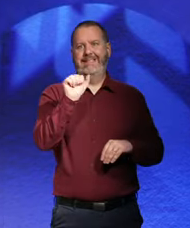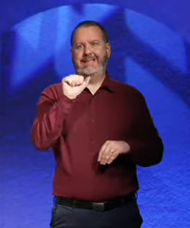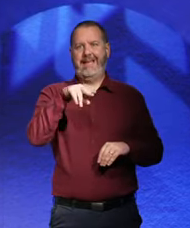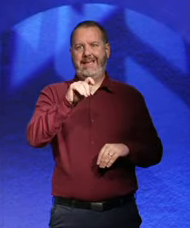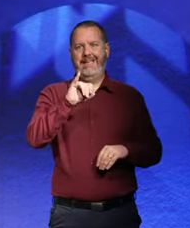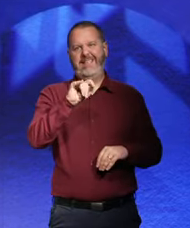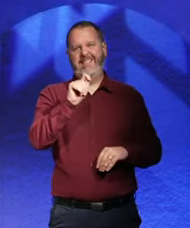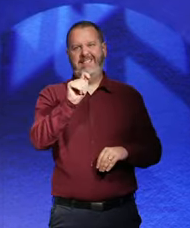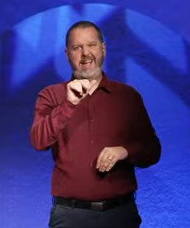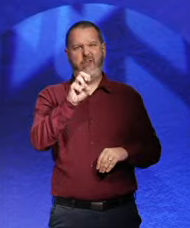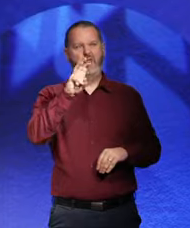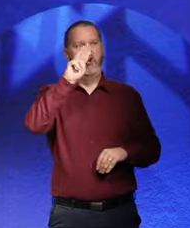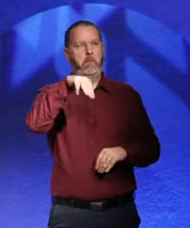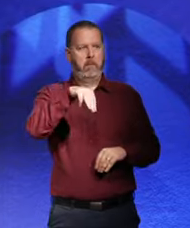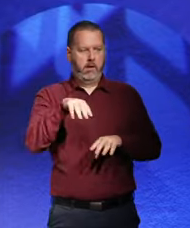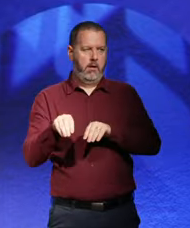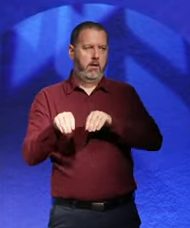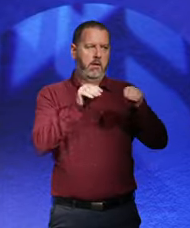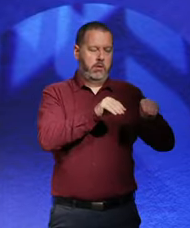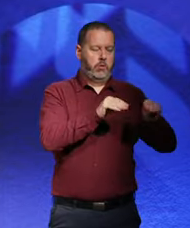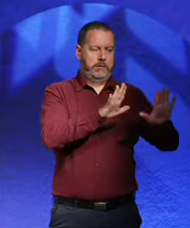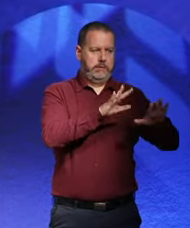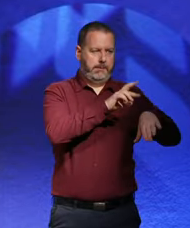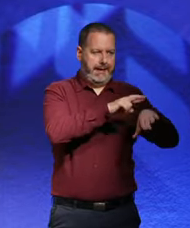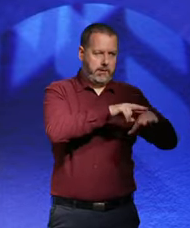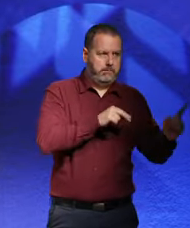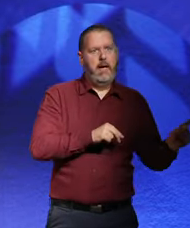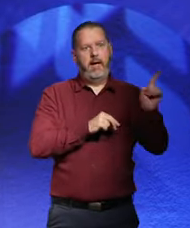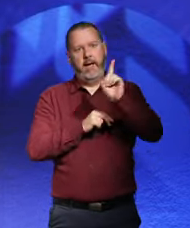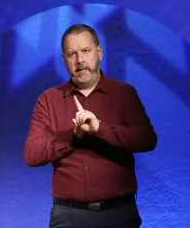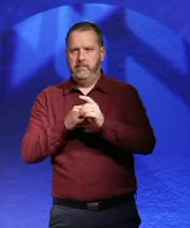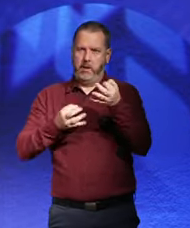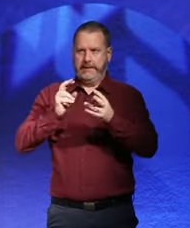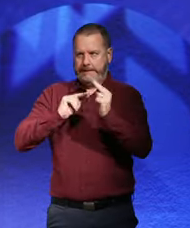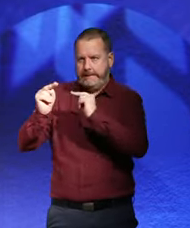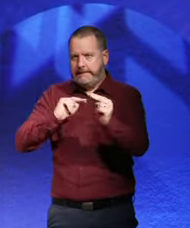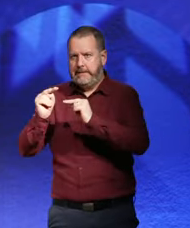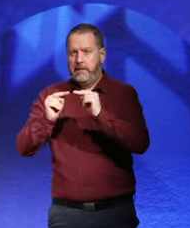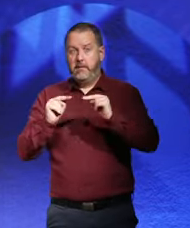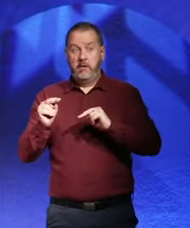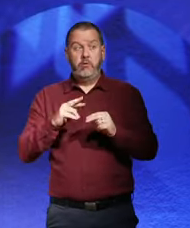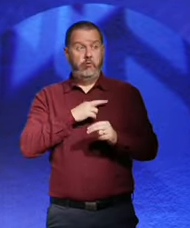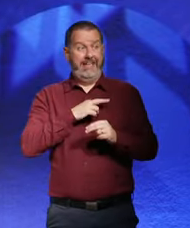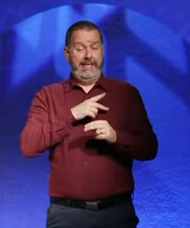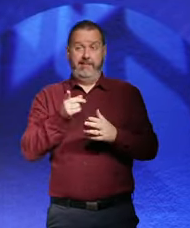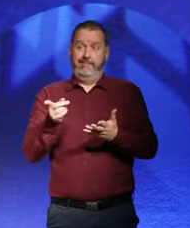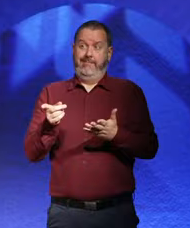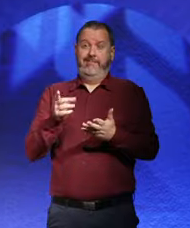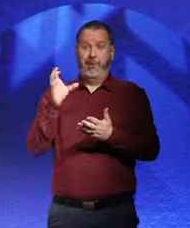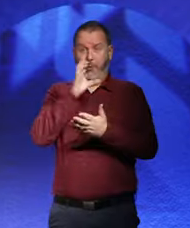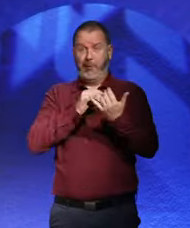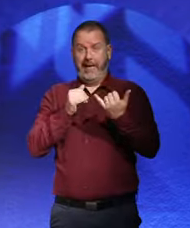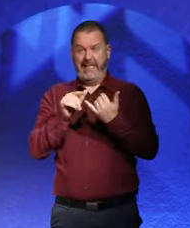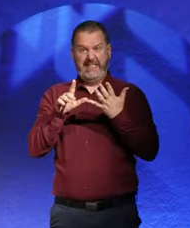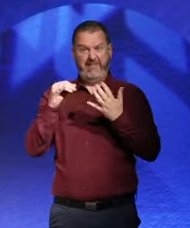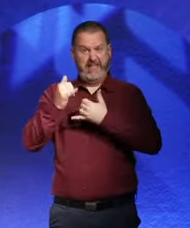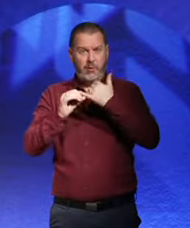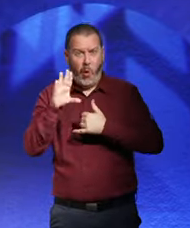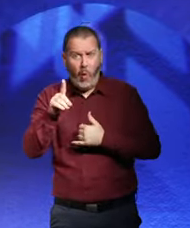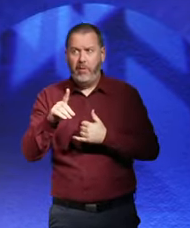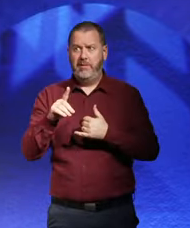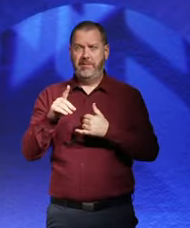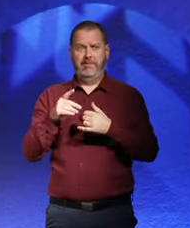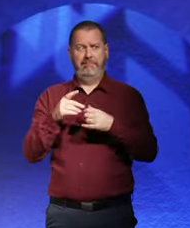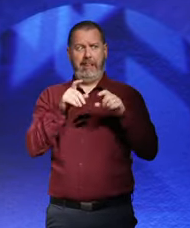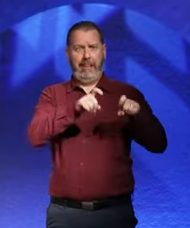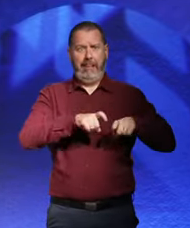sanitarium. And these are kind of poignant. You know, he seems like a man who's like 70 and in a care home, really. And then he gets off his bed